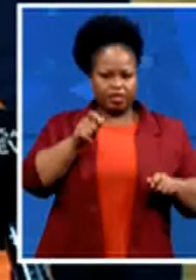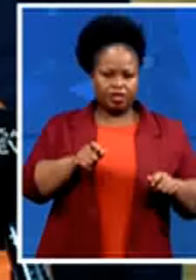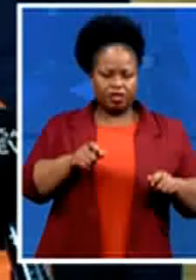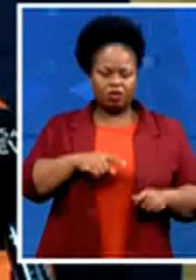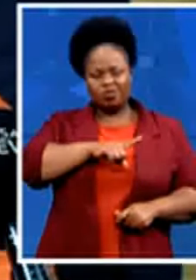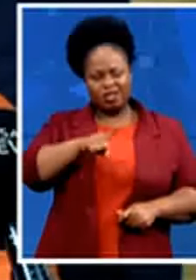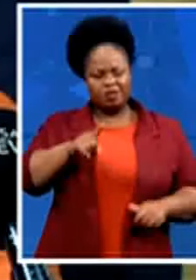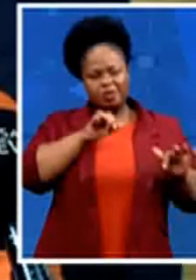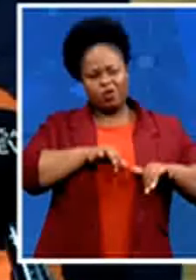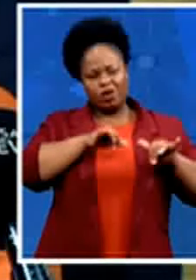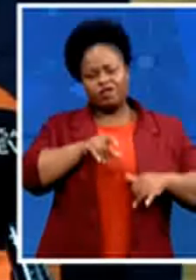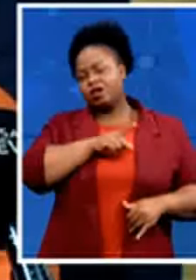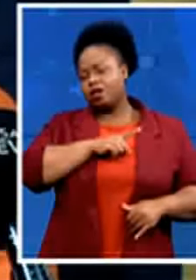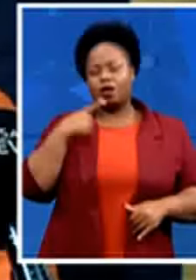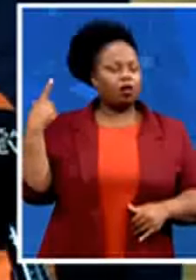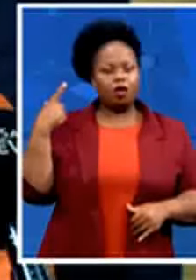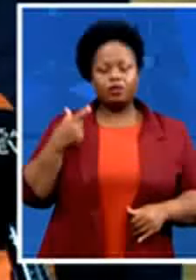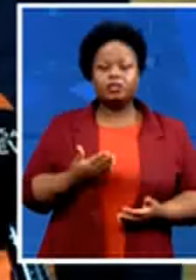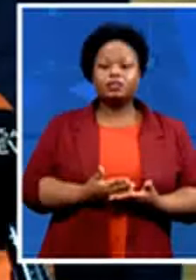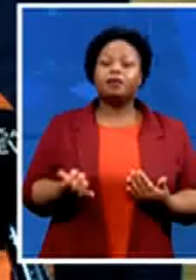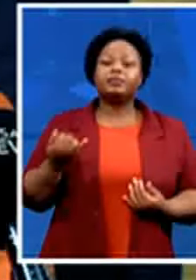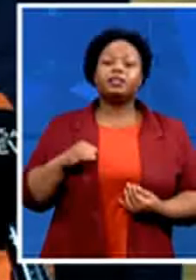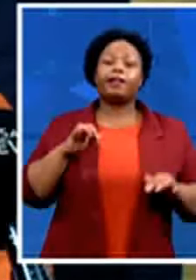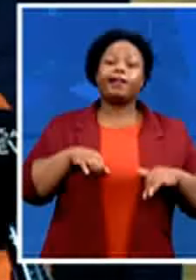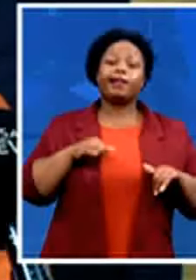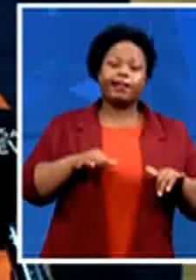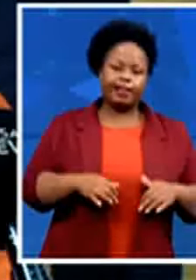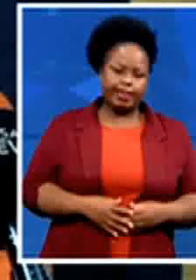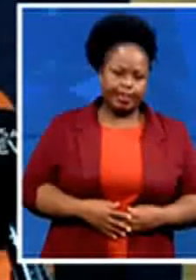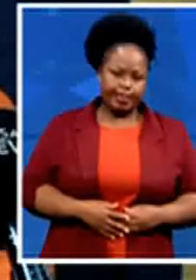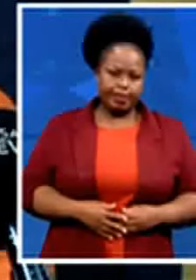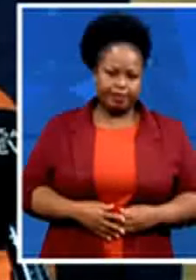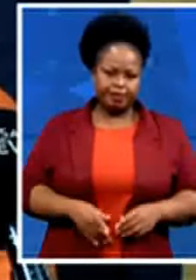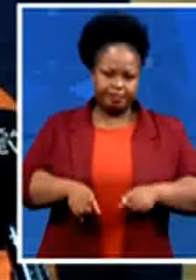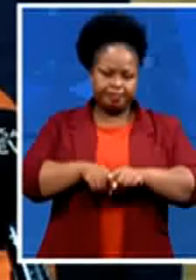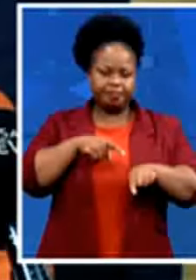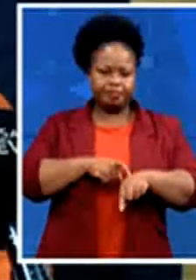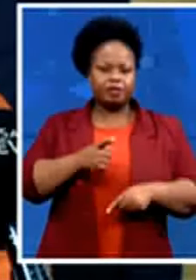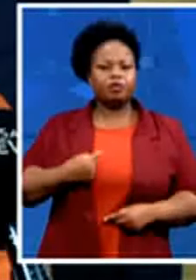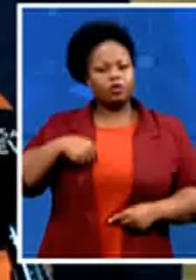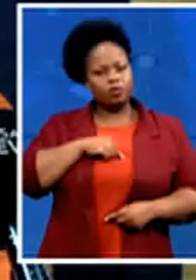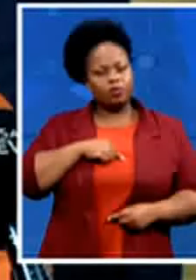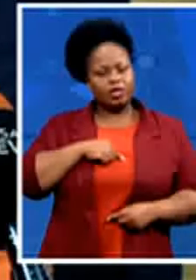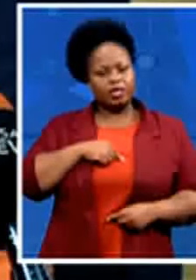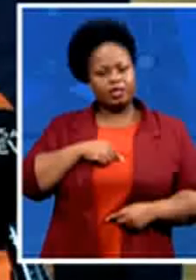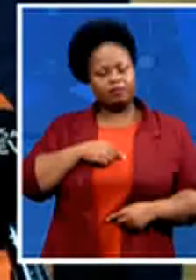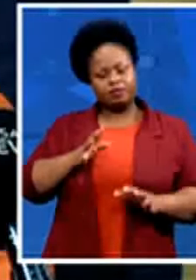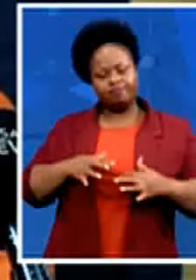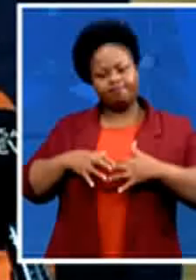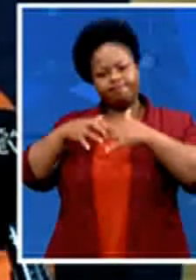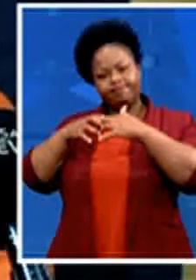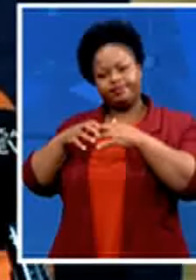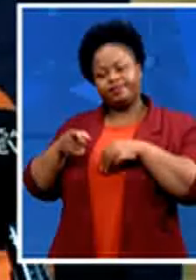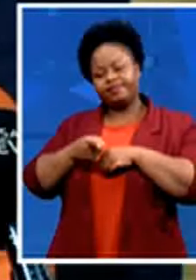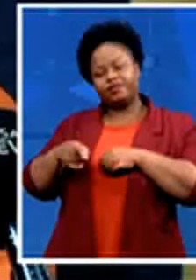still waiting at the same time we need to create better conditions for businesses large and